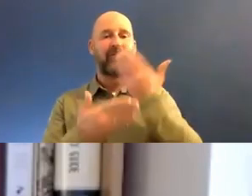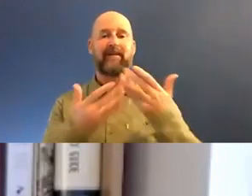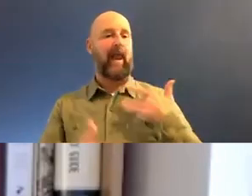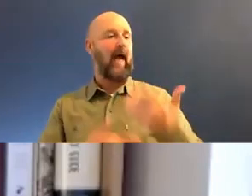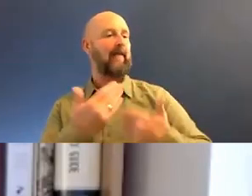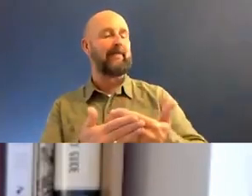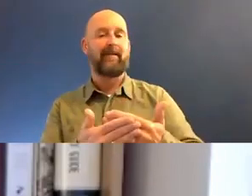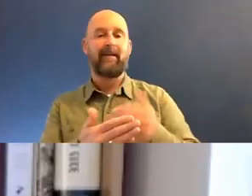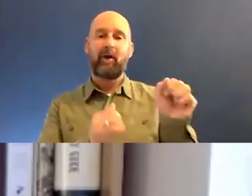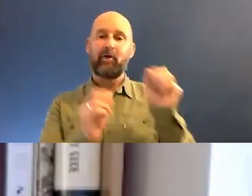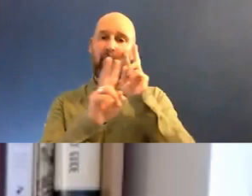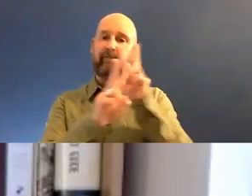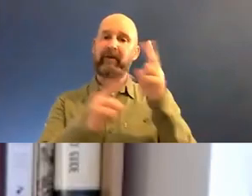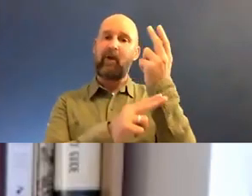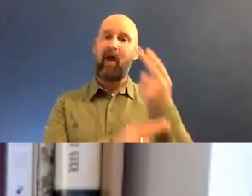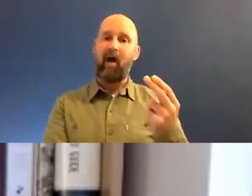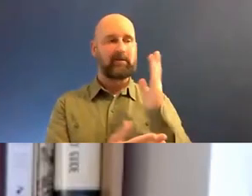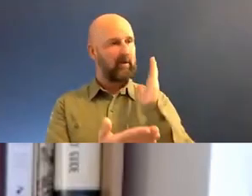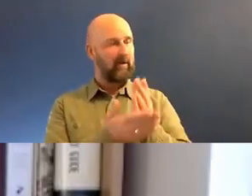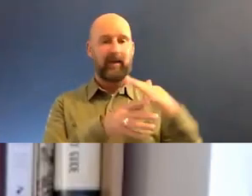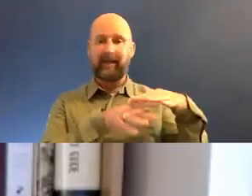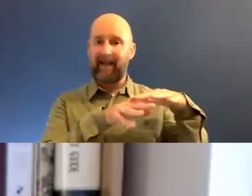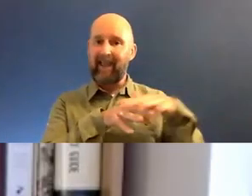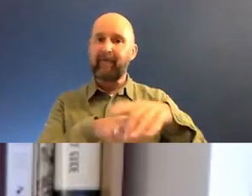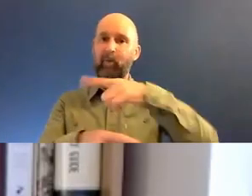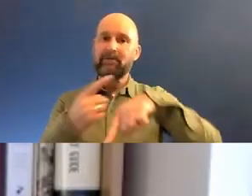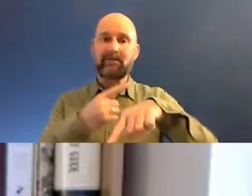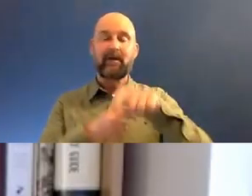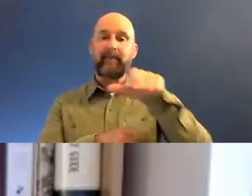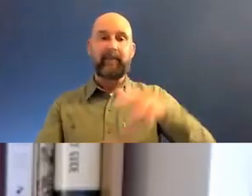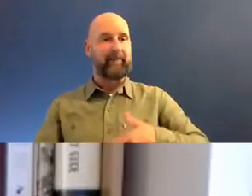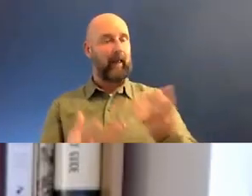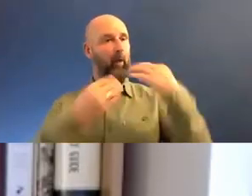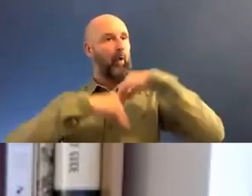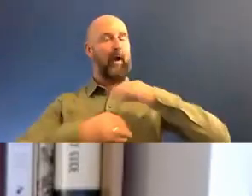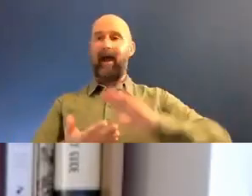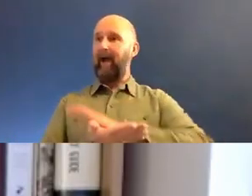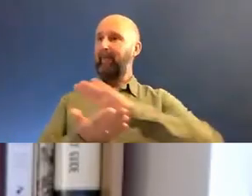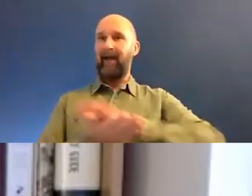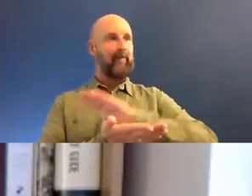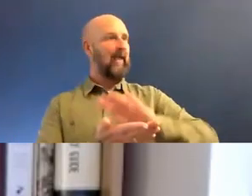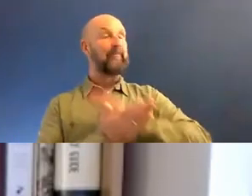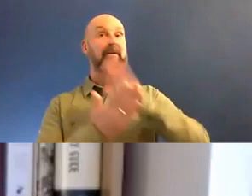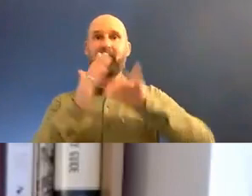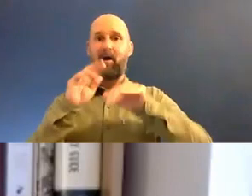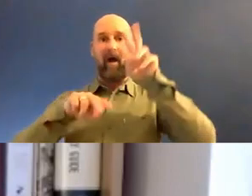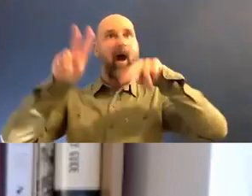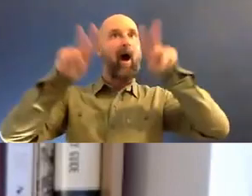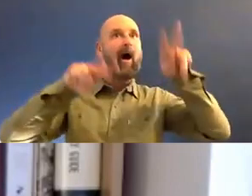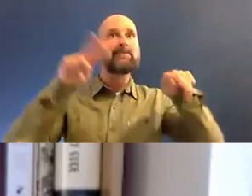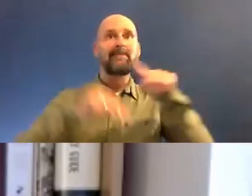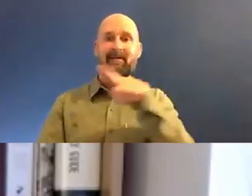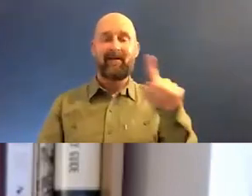actually, your visual art can very directly influence how happy people feel when they move through a space, which is surely a good thing.